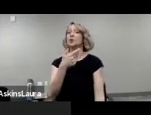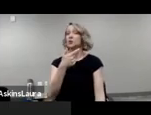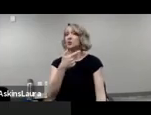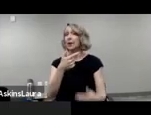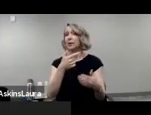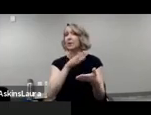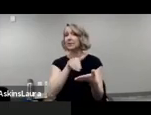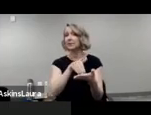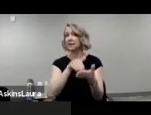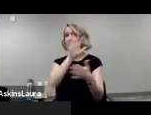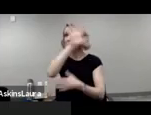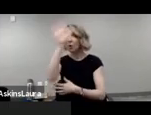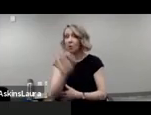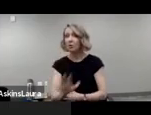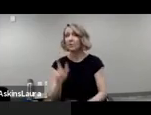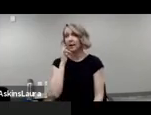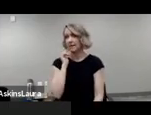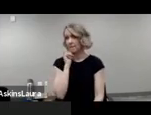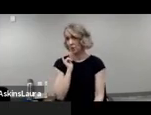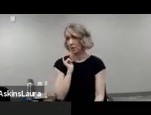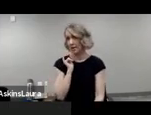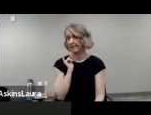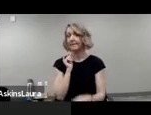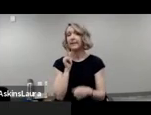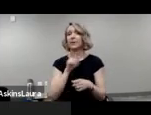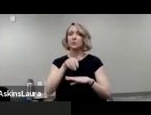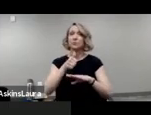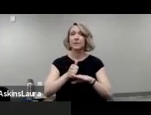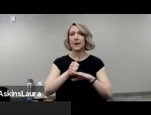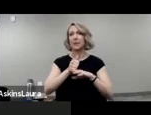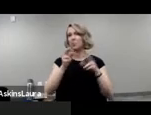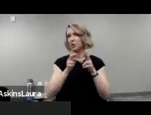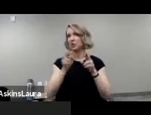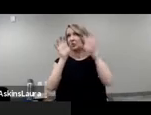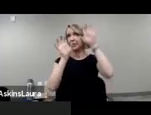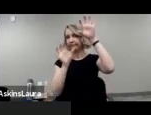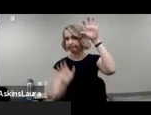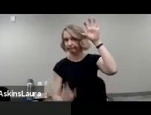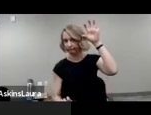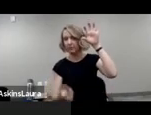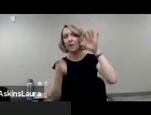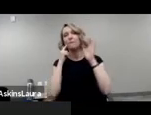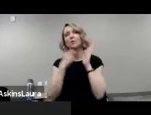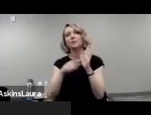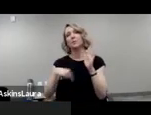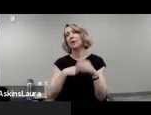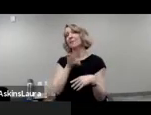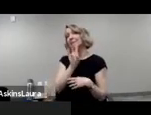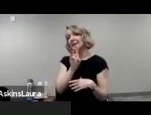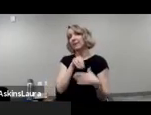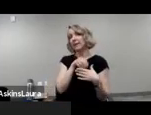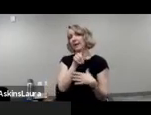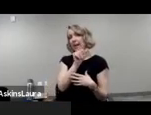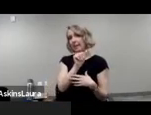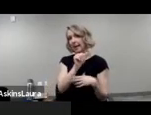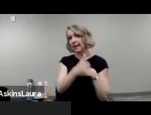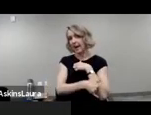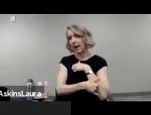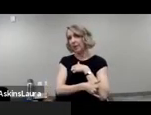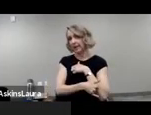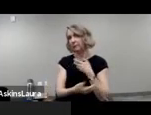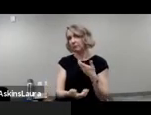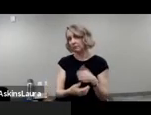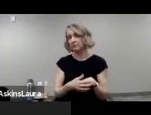California, and they're based by geography. There are, for example, seven in Los Angeles County alone.